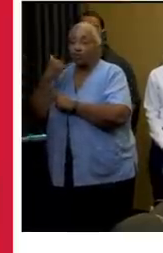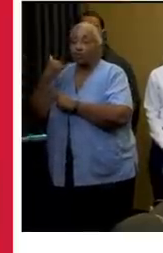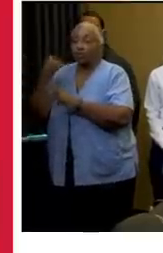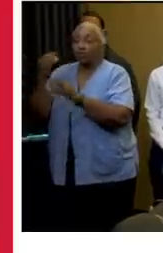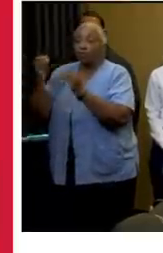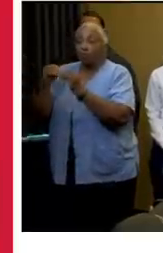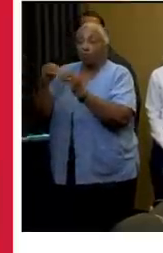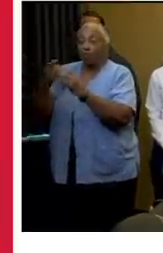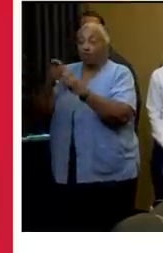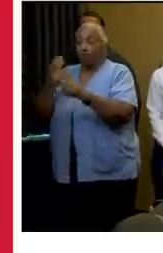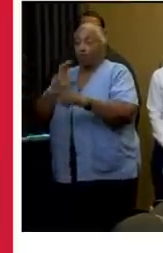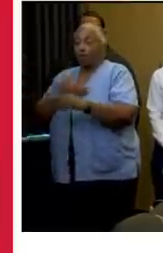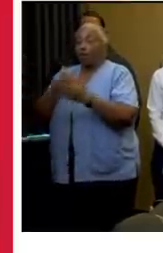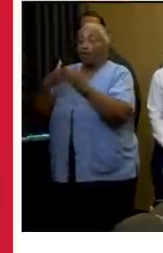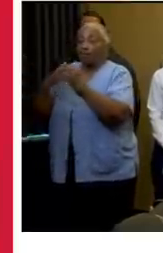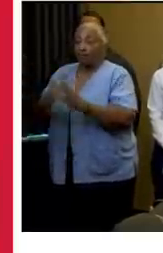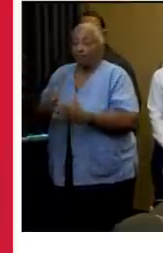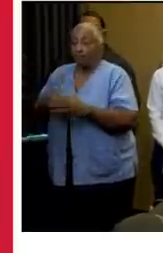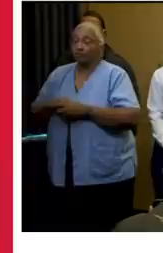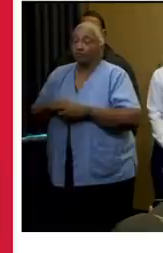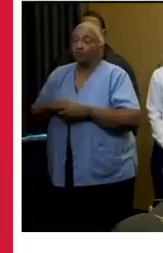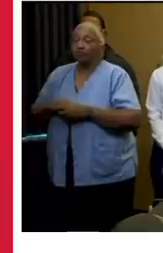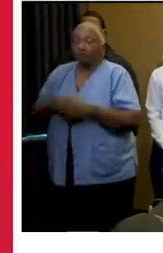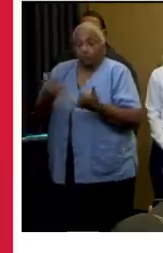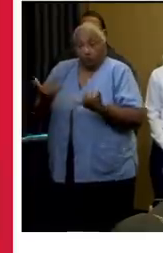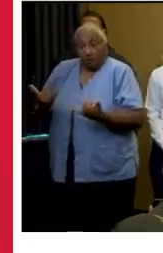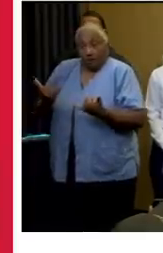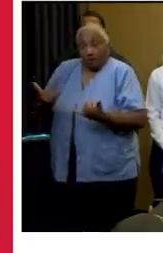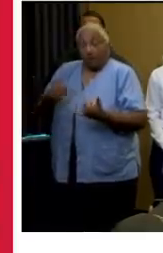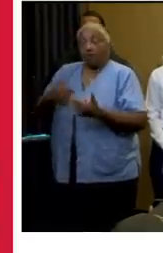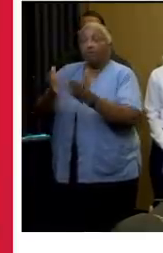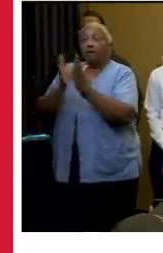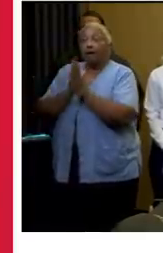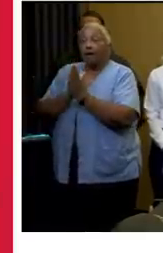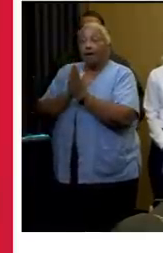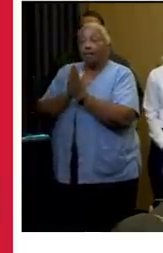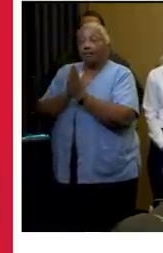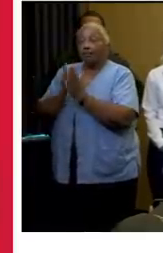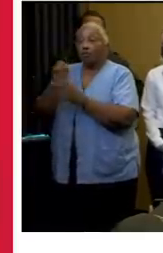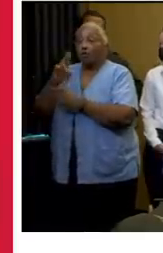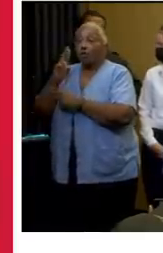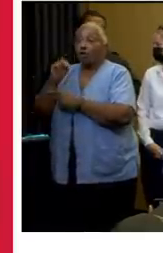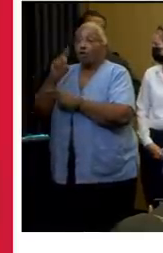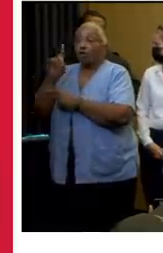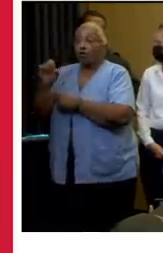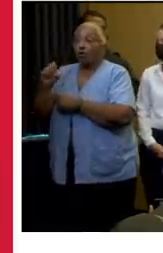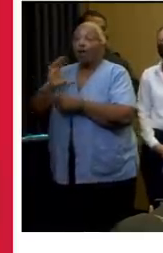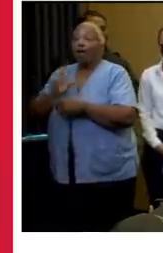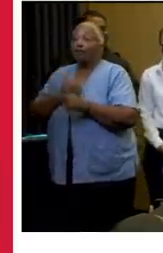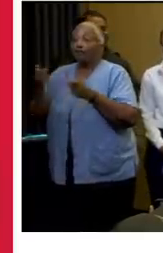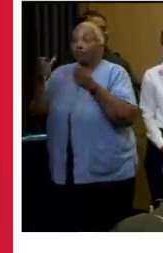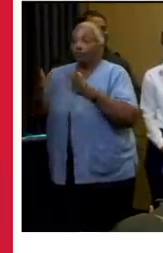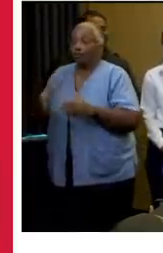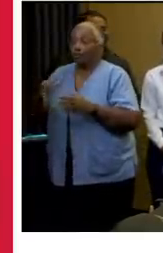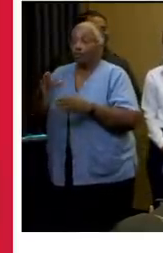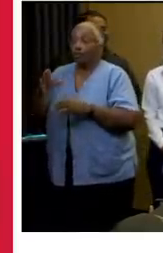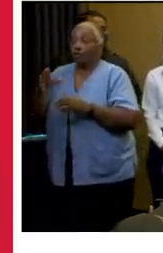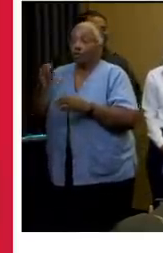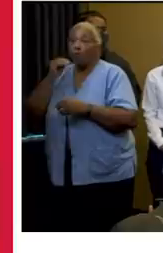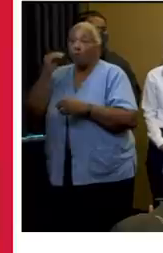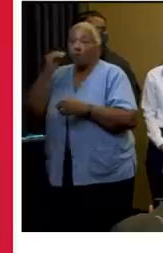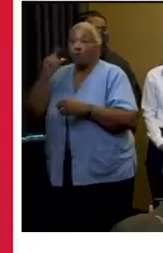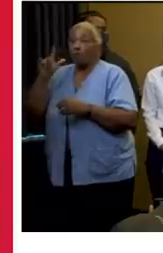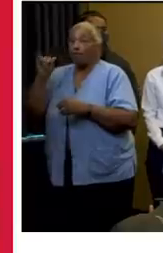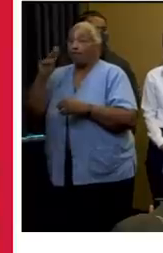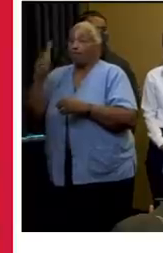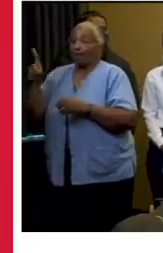leaders following me. So what I'm going to do now, I'm going to ask Colin Arnold, our director of Homeland Security, to come forth. We'll move through,